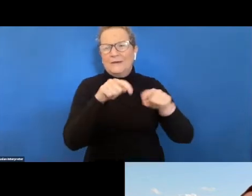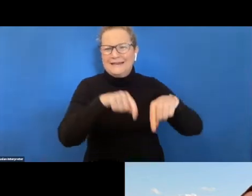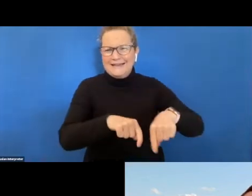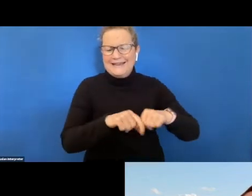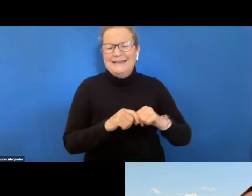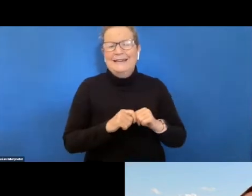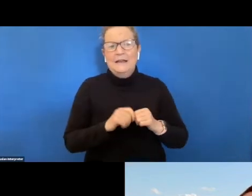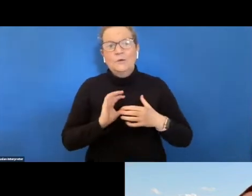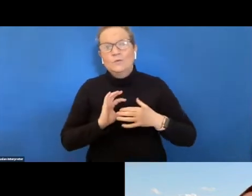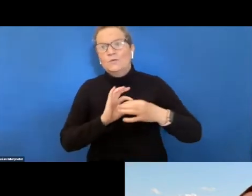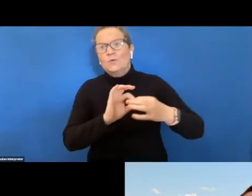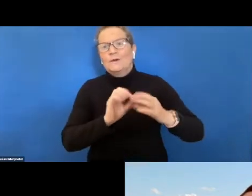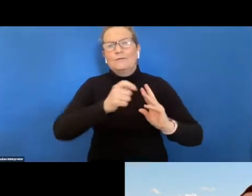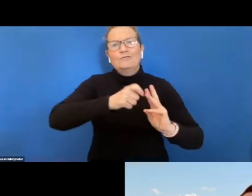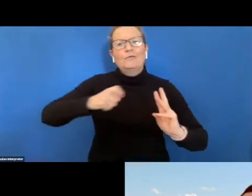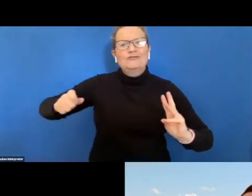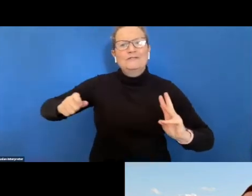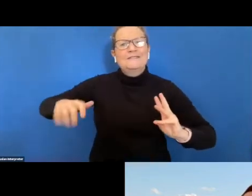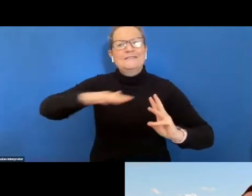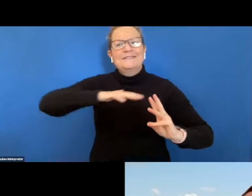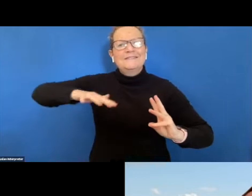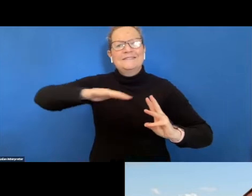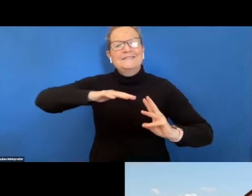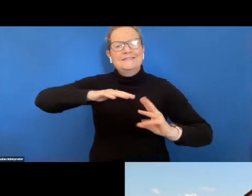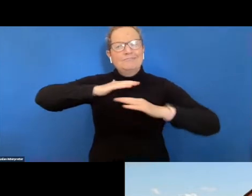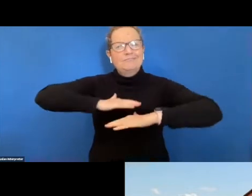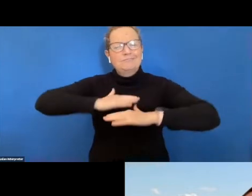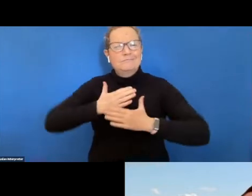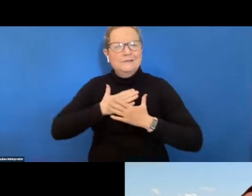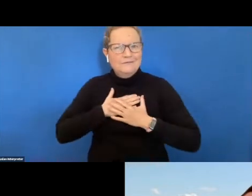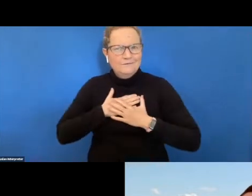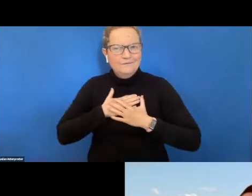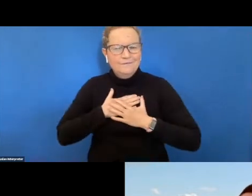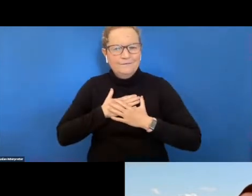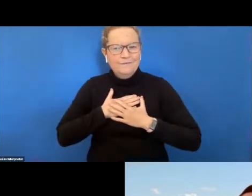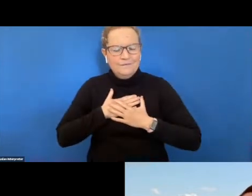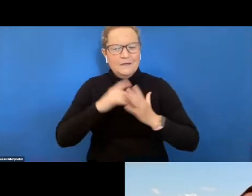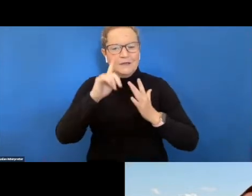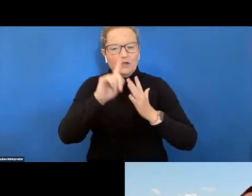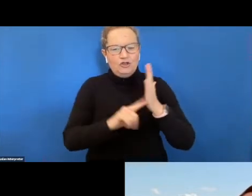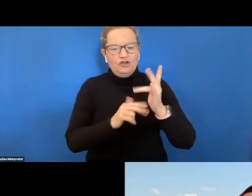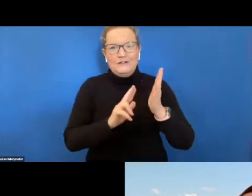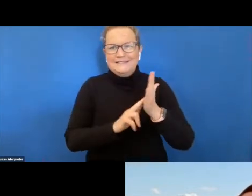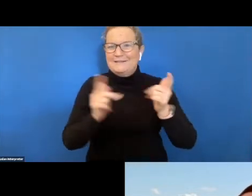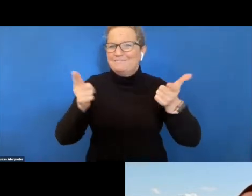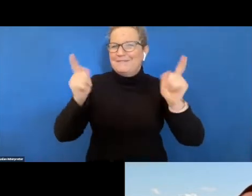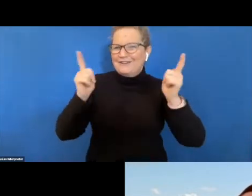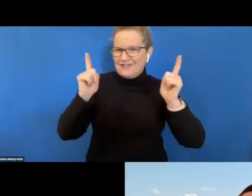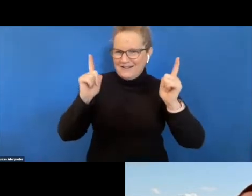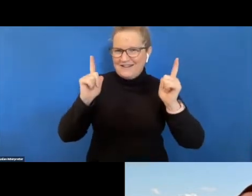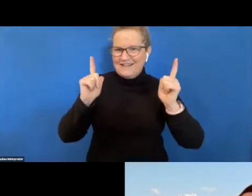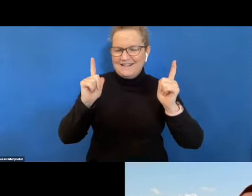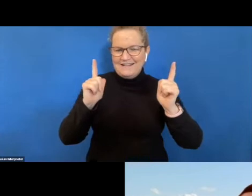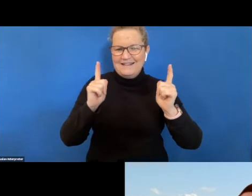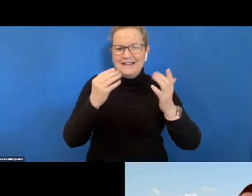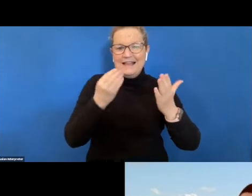wundjeri warirung land myself my name is justin henrahan i'm manager economic recovery and resilience the city of darabin